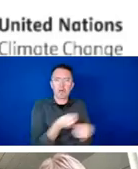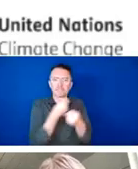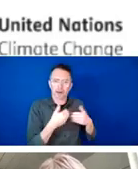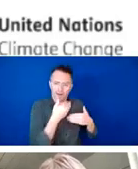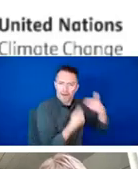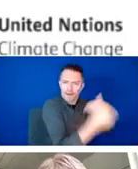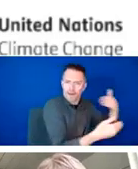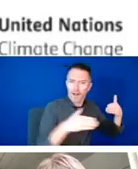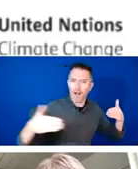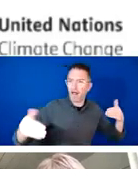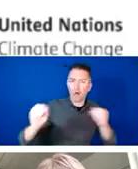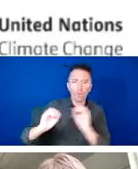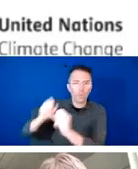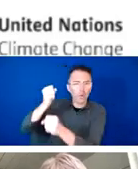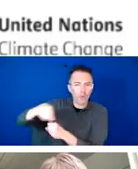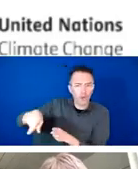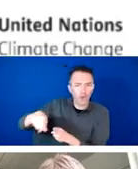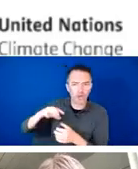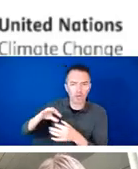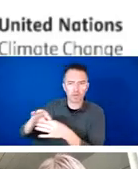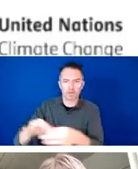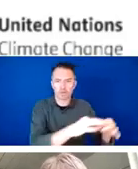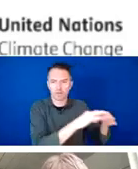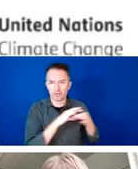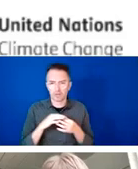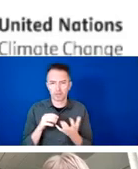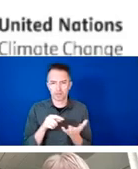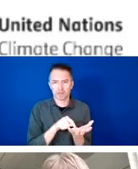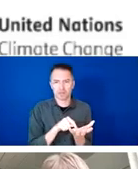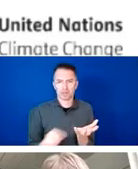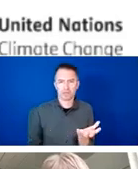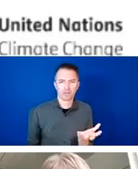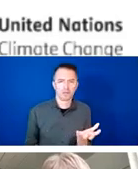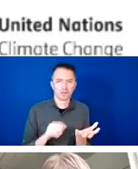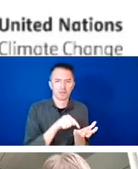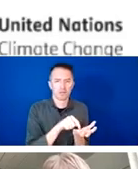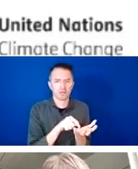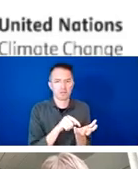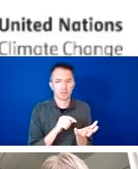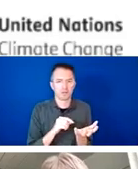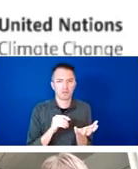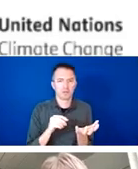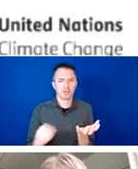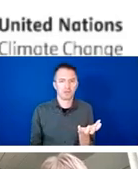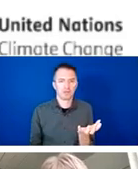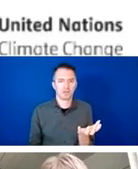crisis. Instead, they must flourish as part of the solution. Thank you.